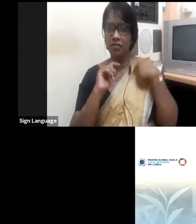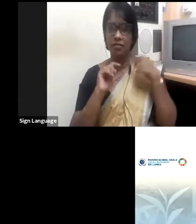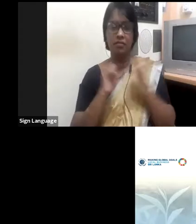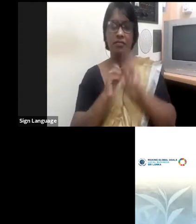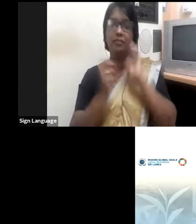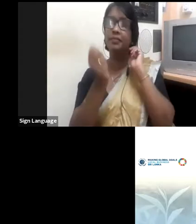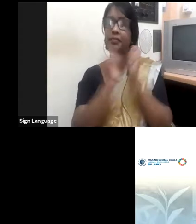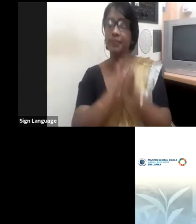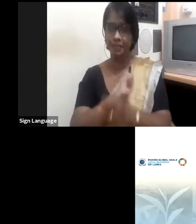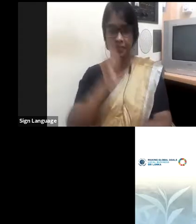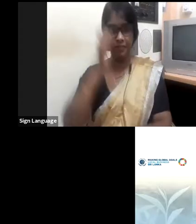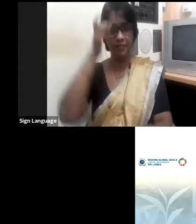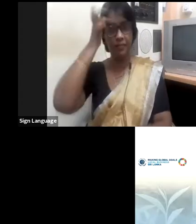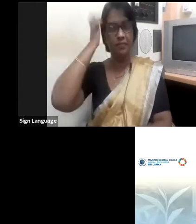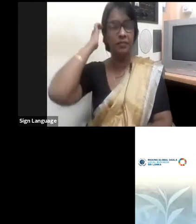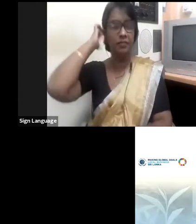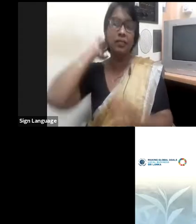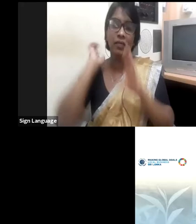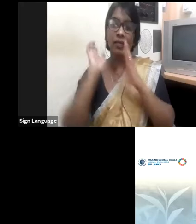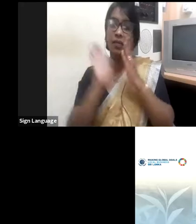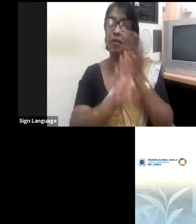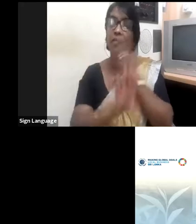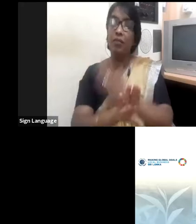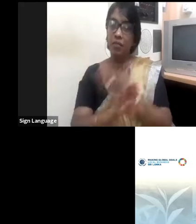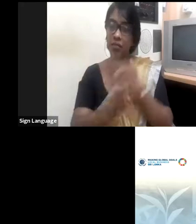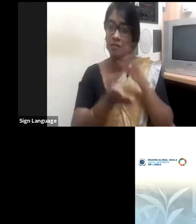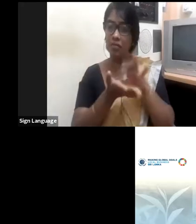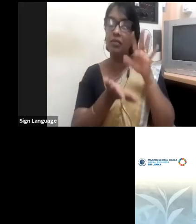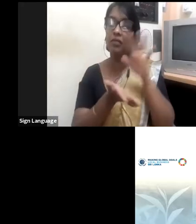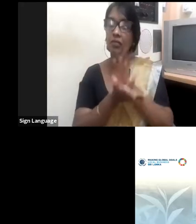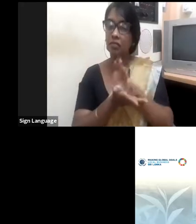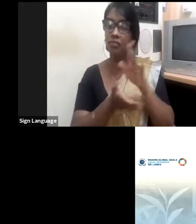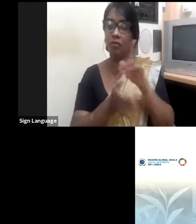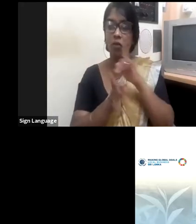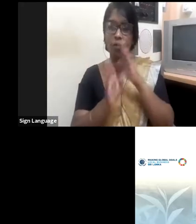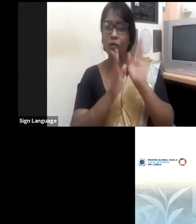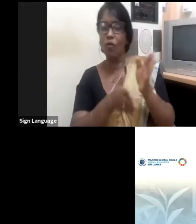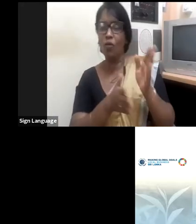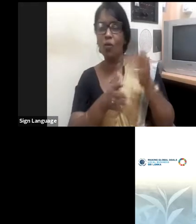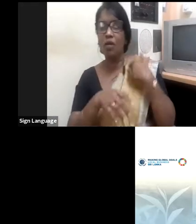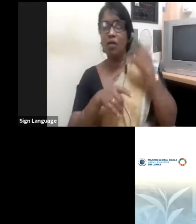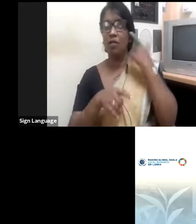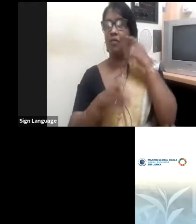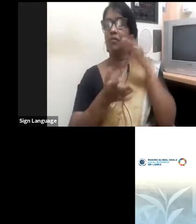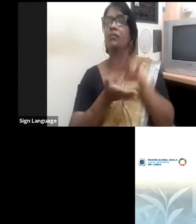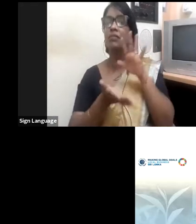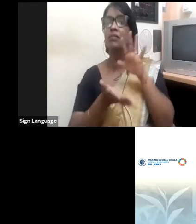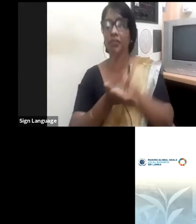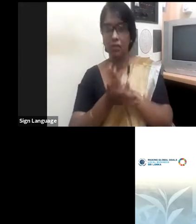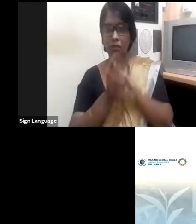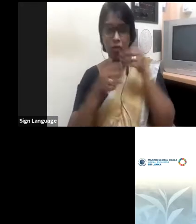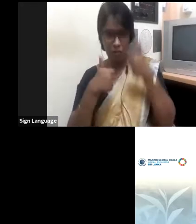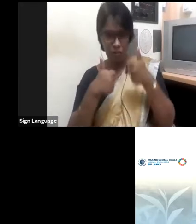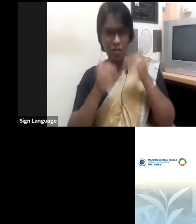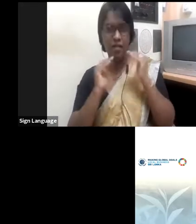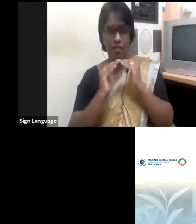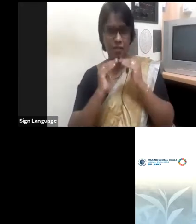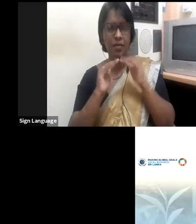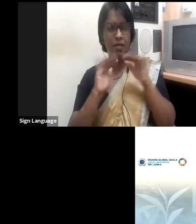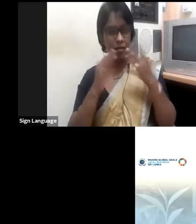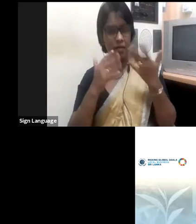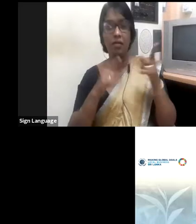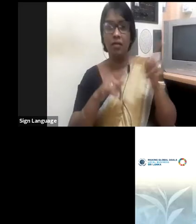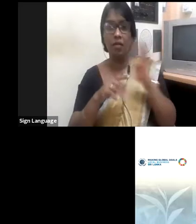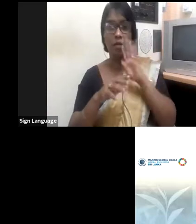ideas that we have about who is best suited for a job and who is not. And this is a great way to go into the question and